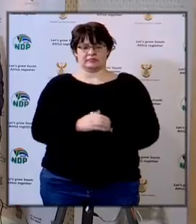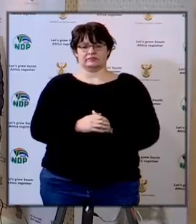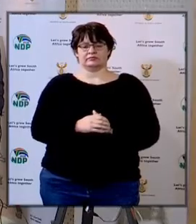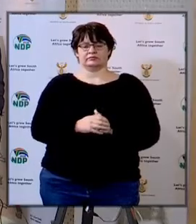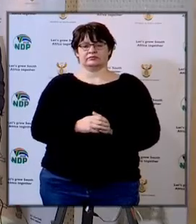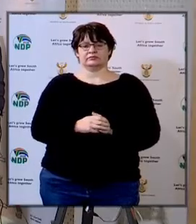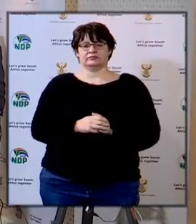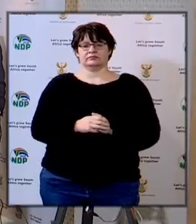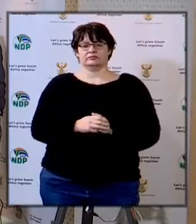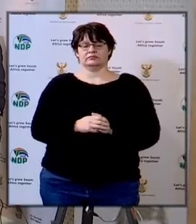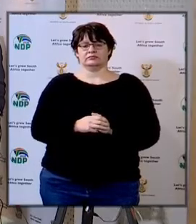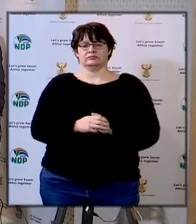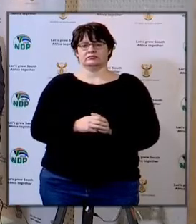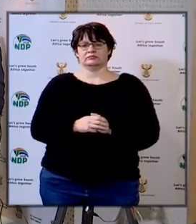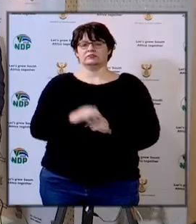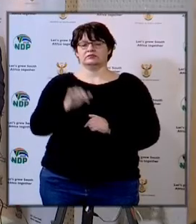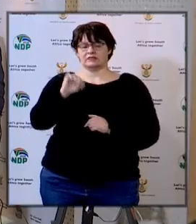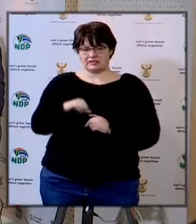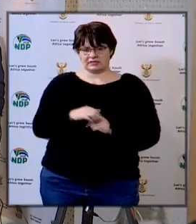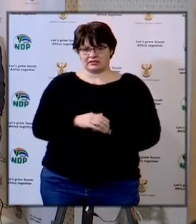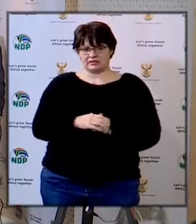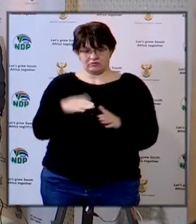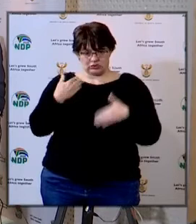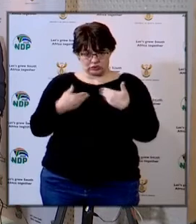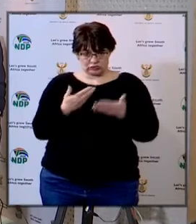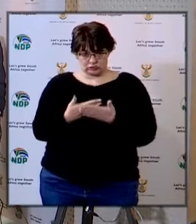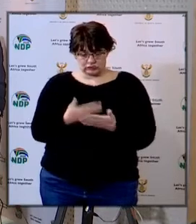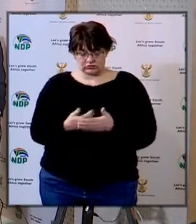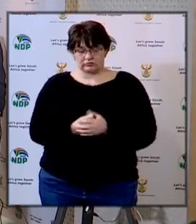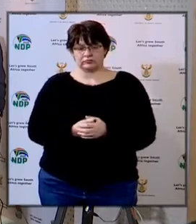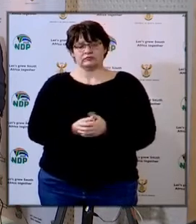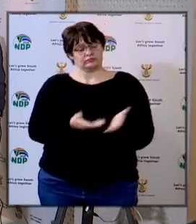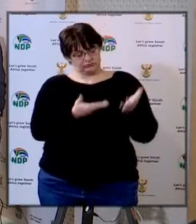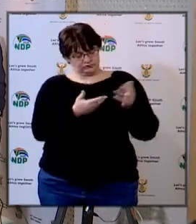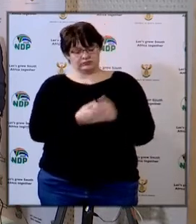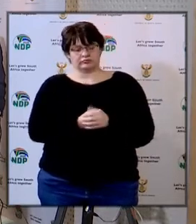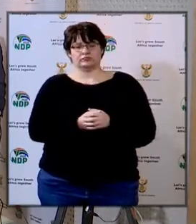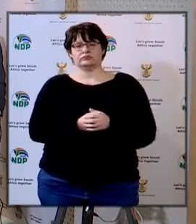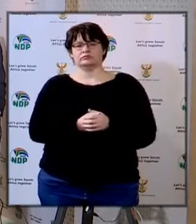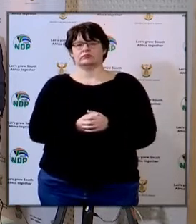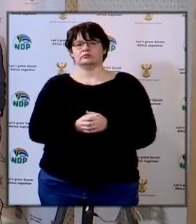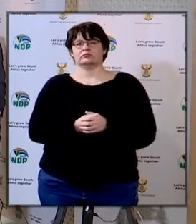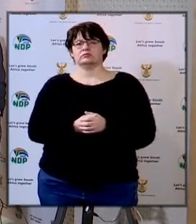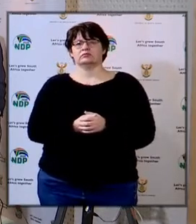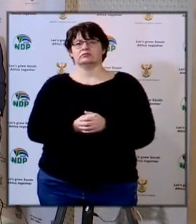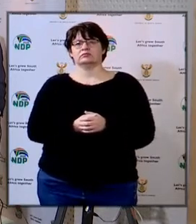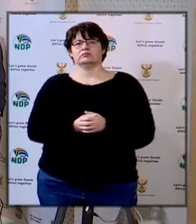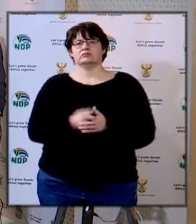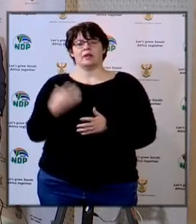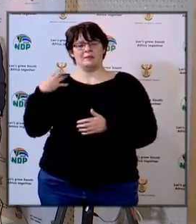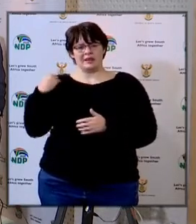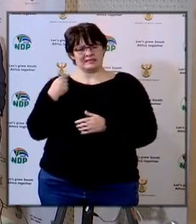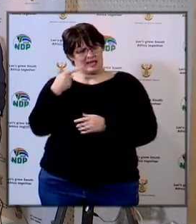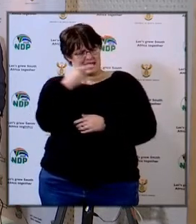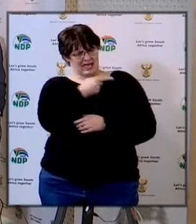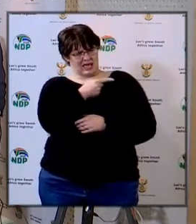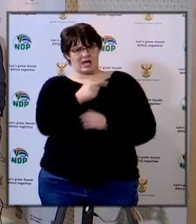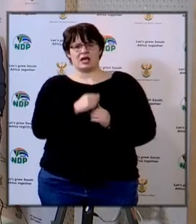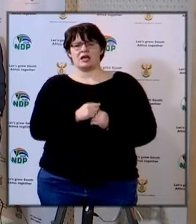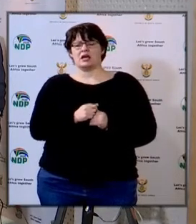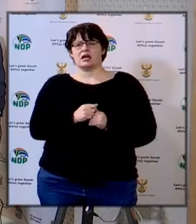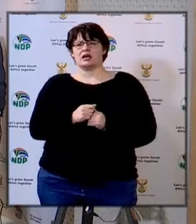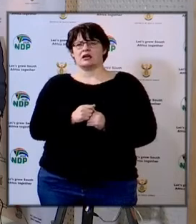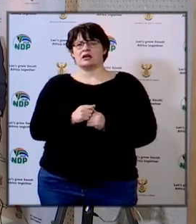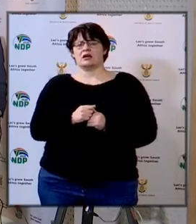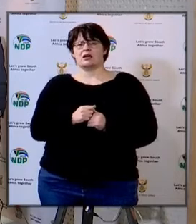please proceed yes can I continue yes please okay okay minister you take